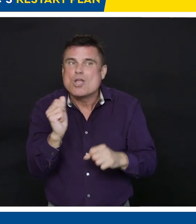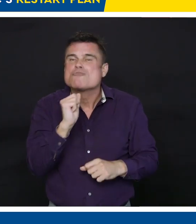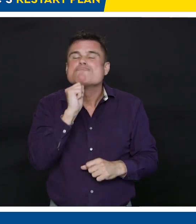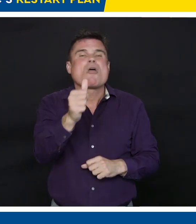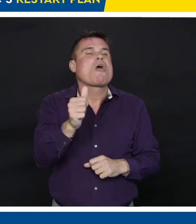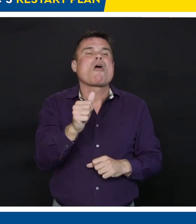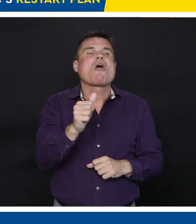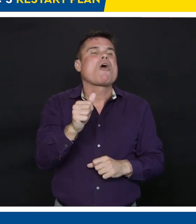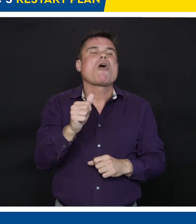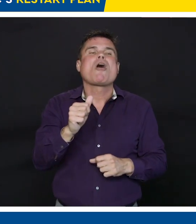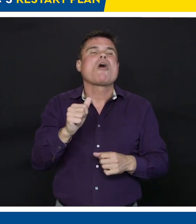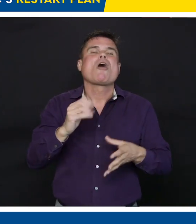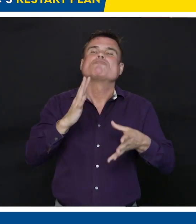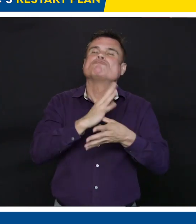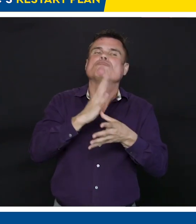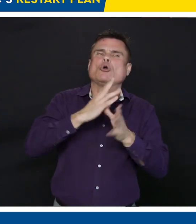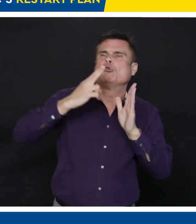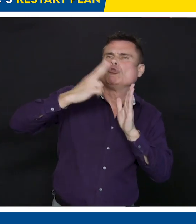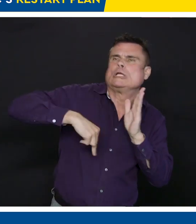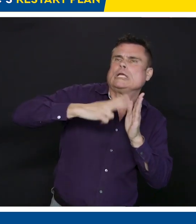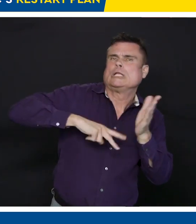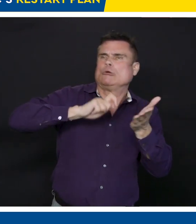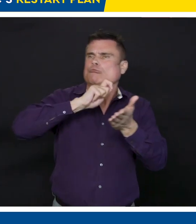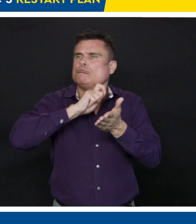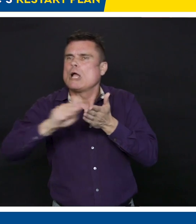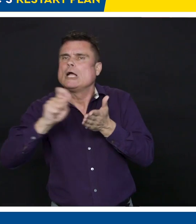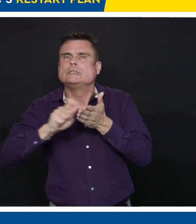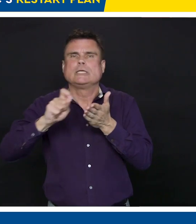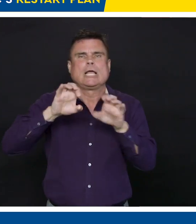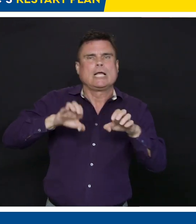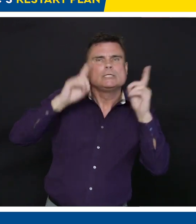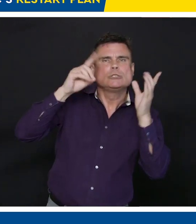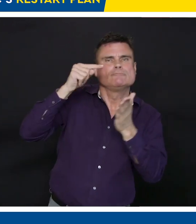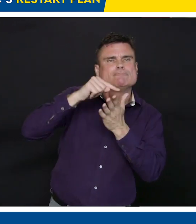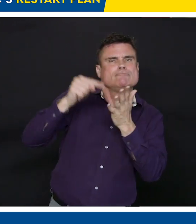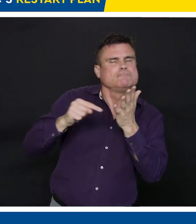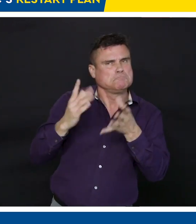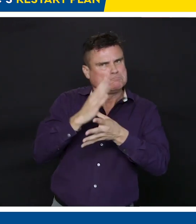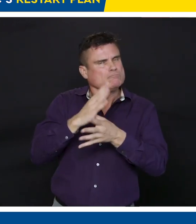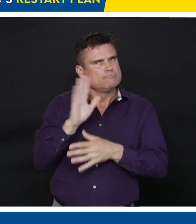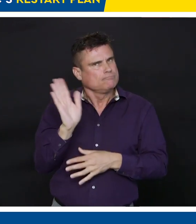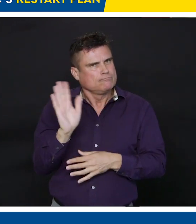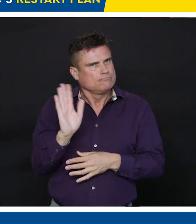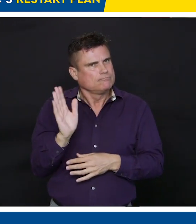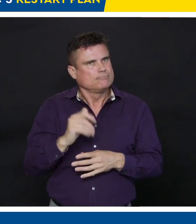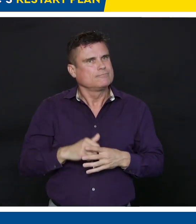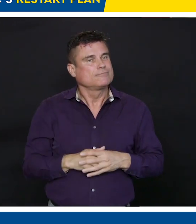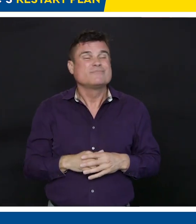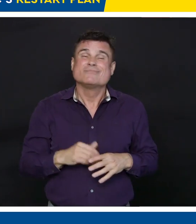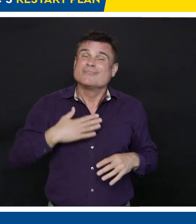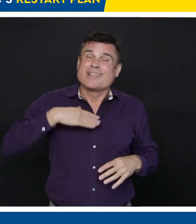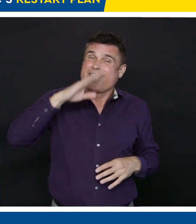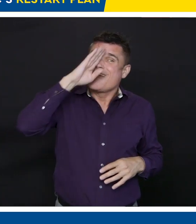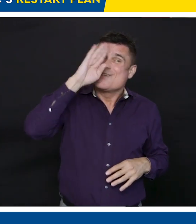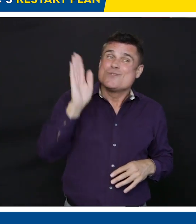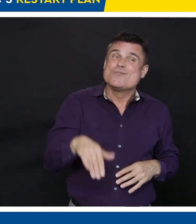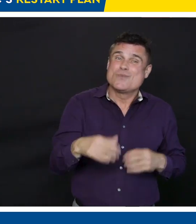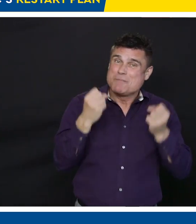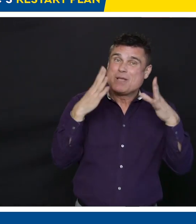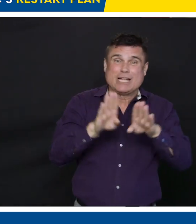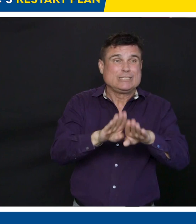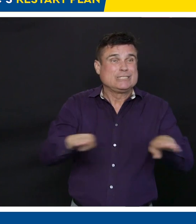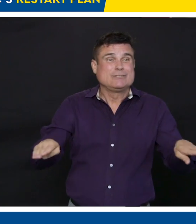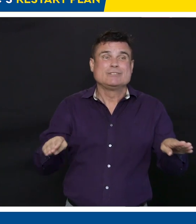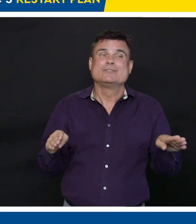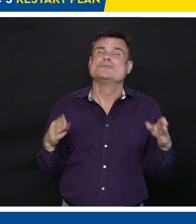television networks yesterday, a young viewer who wanted to get back to school to see her friends, and that is a reasonable thing